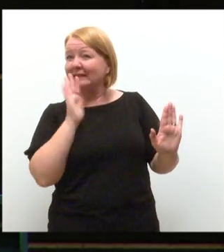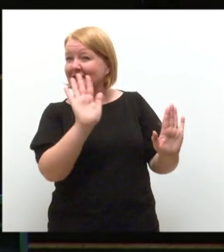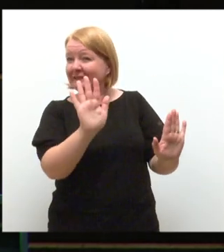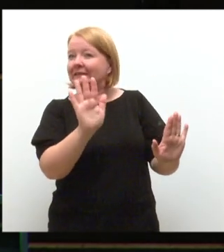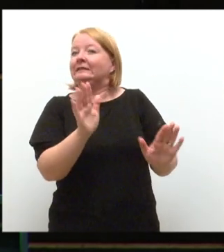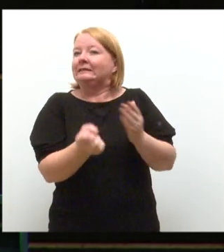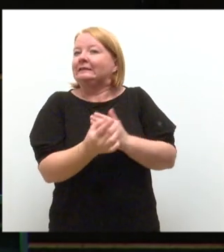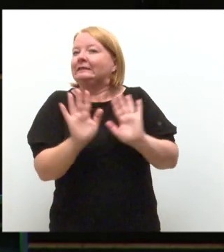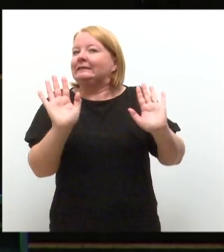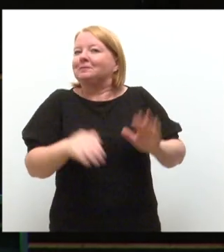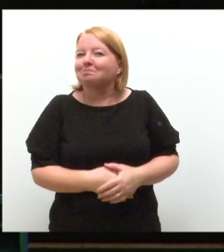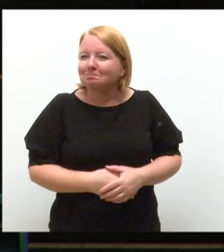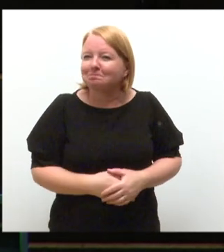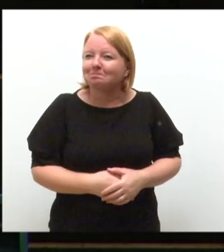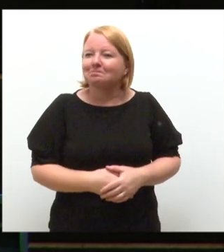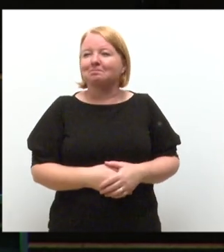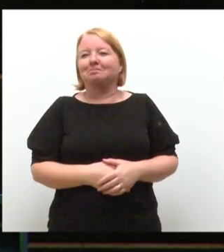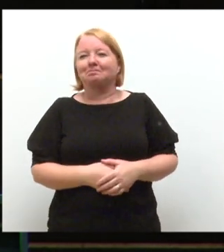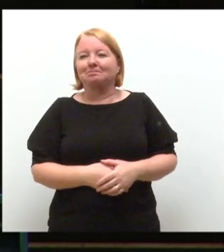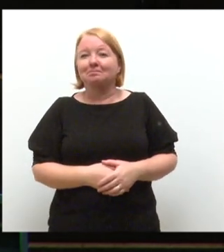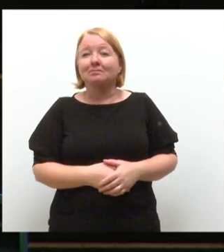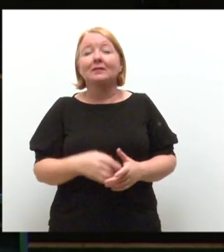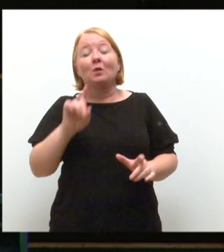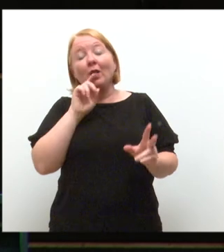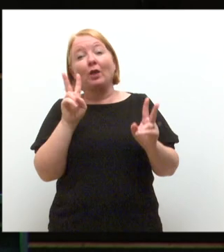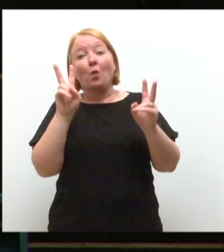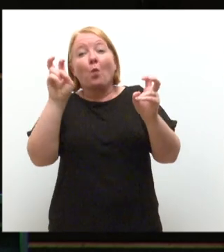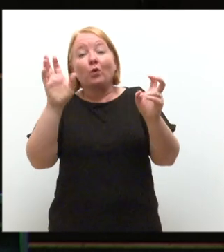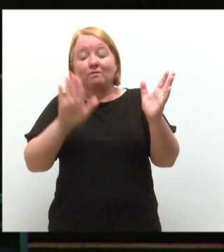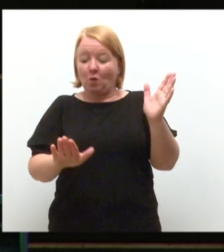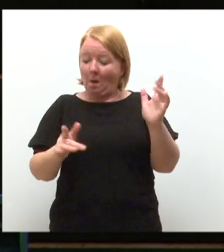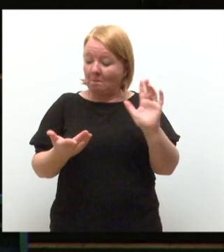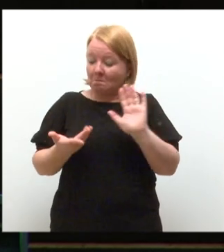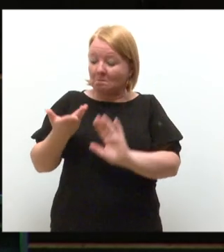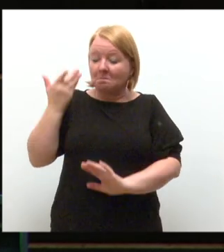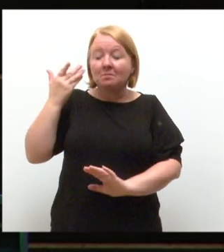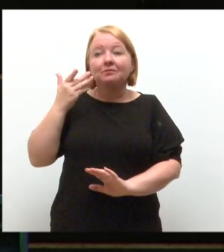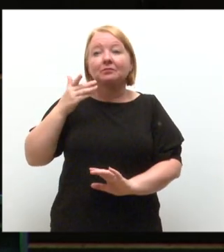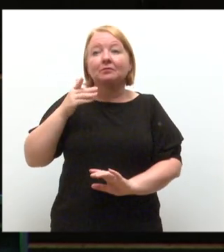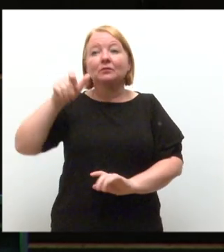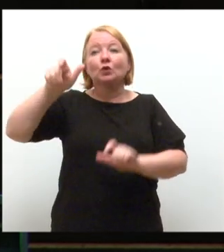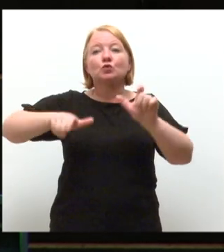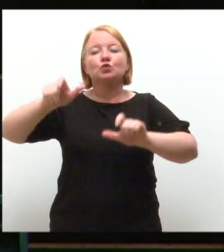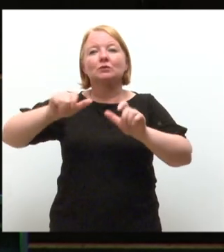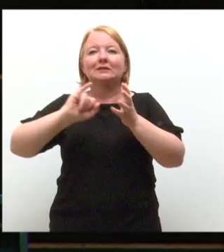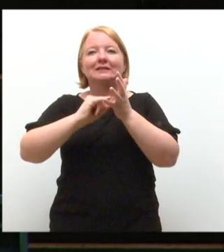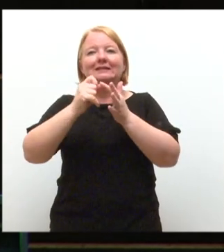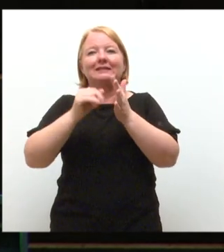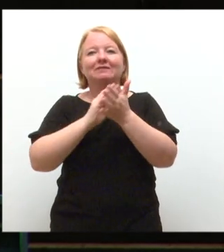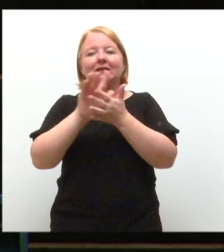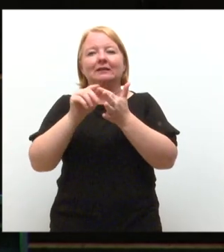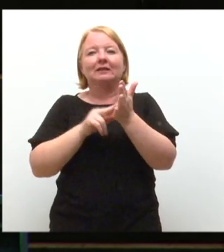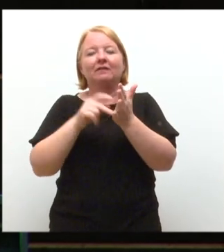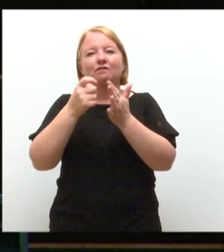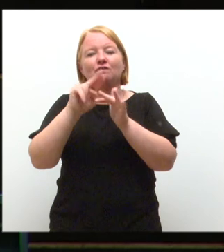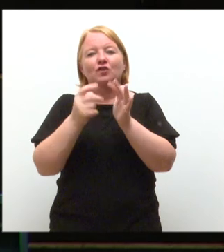I'm going to leave you finally, though, with a quote from a former student rector, Stephen Fry. And